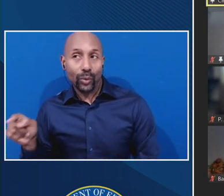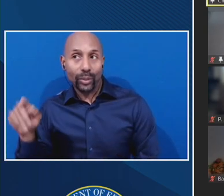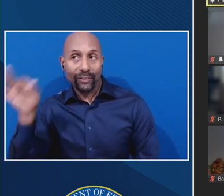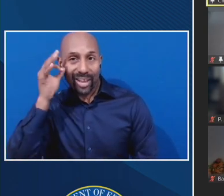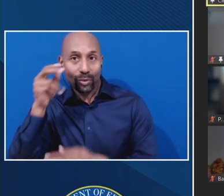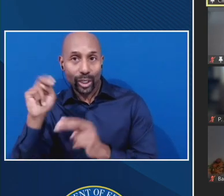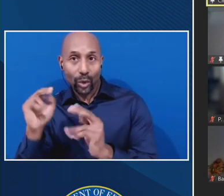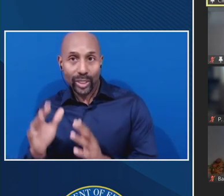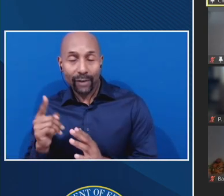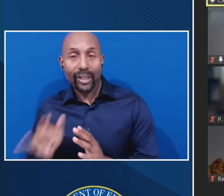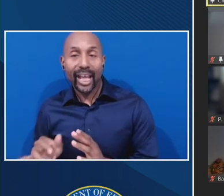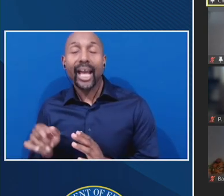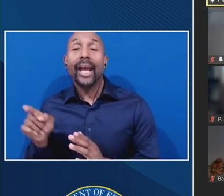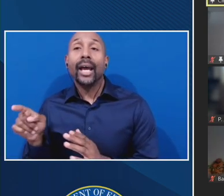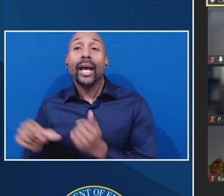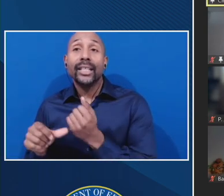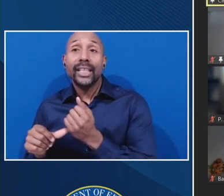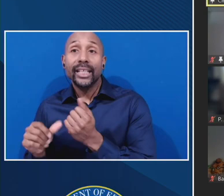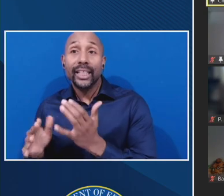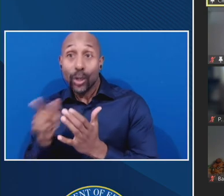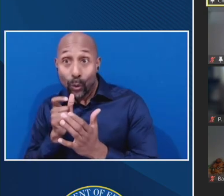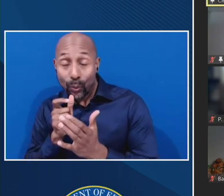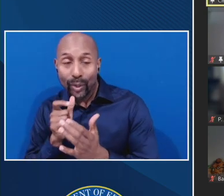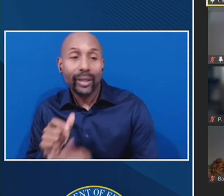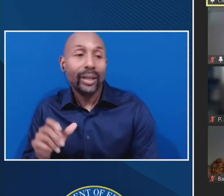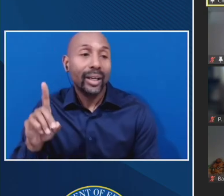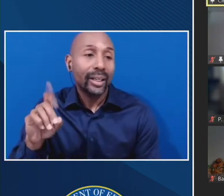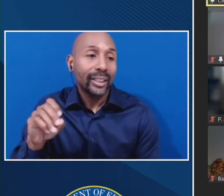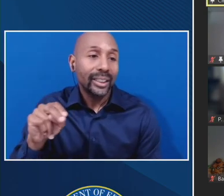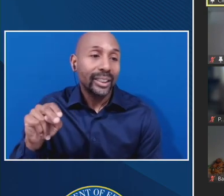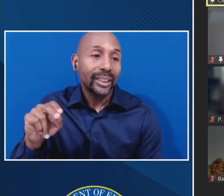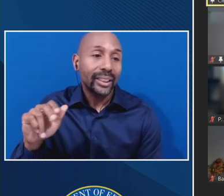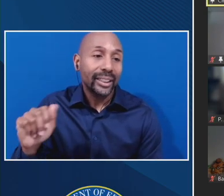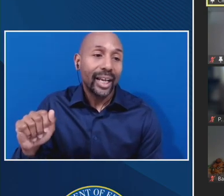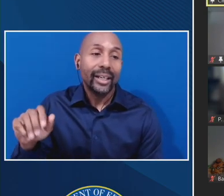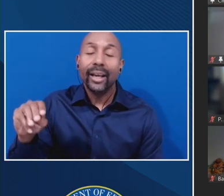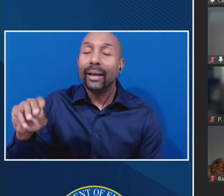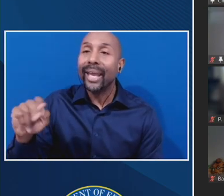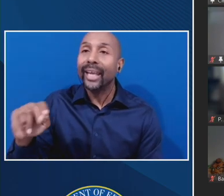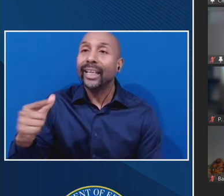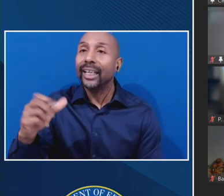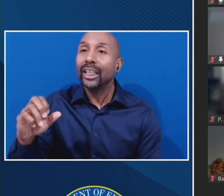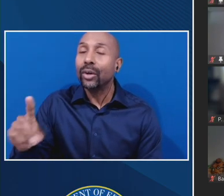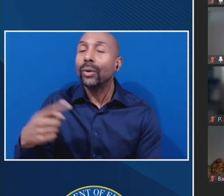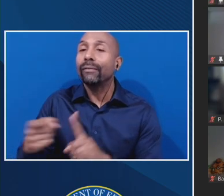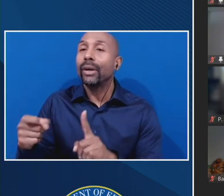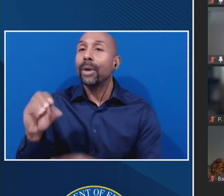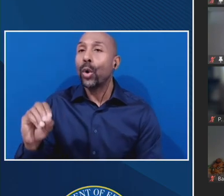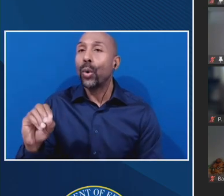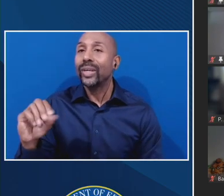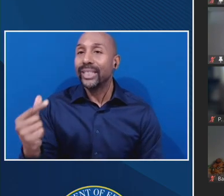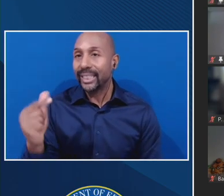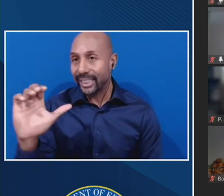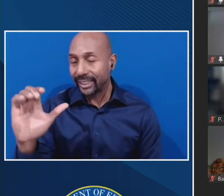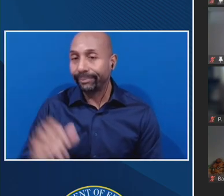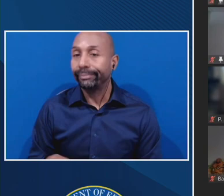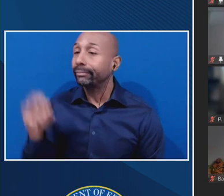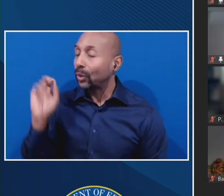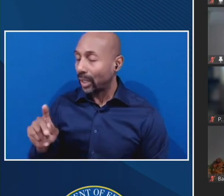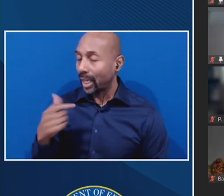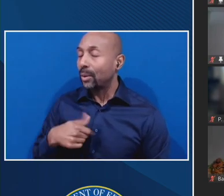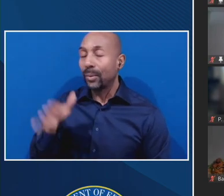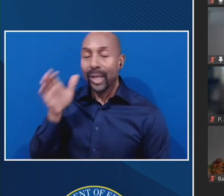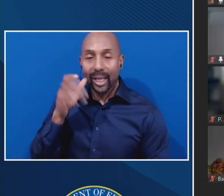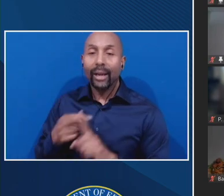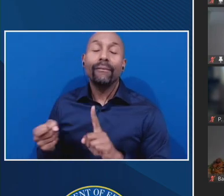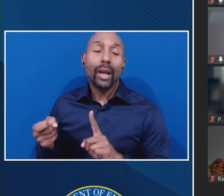he will be assisted by Donna Mangold from OGC. All right. Yes. So, we'll be hearing from Denise and